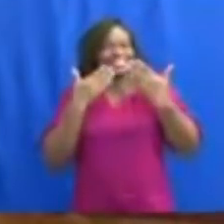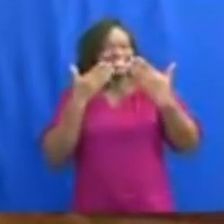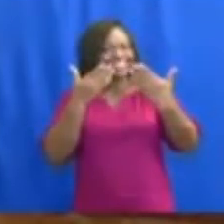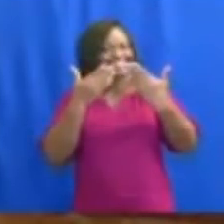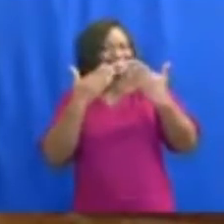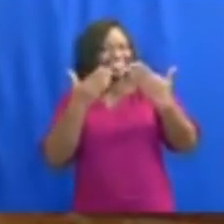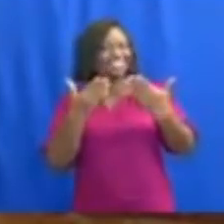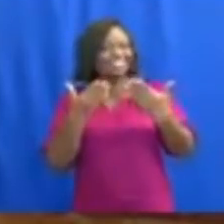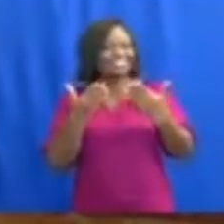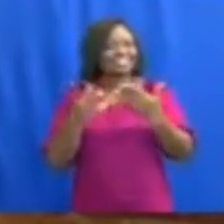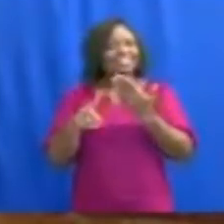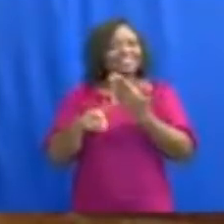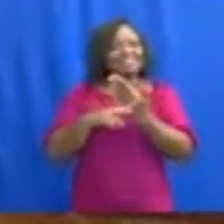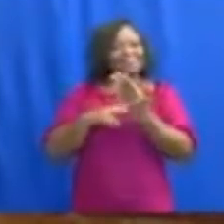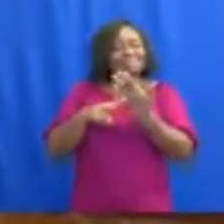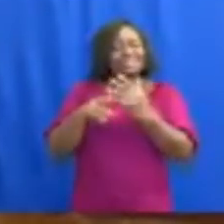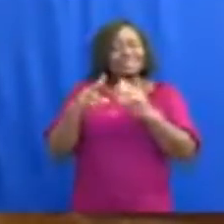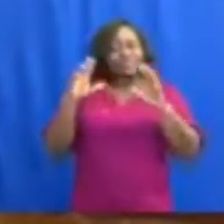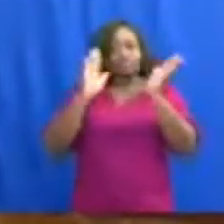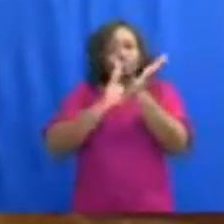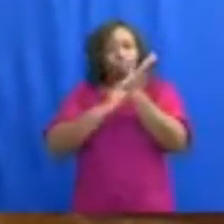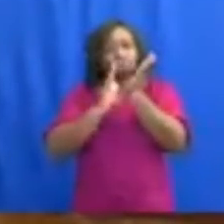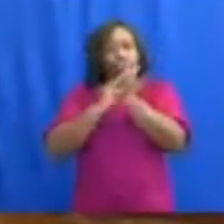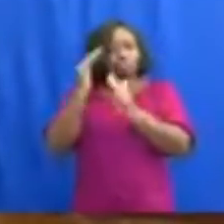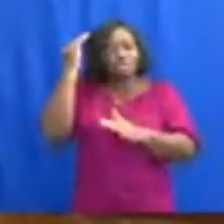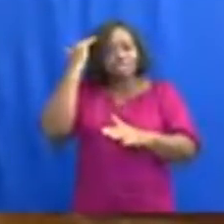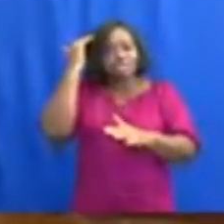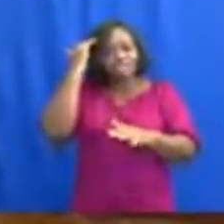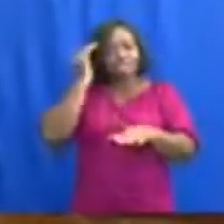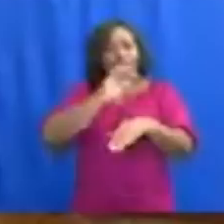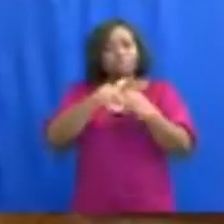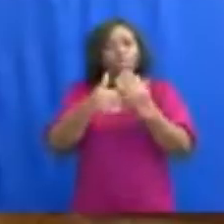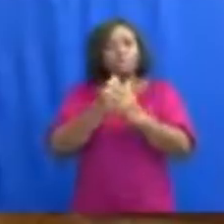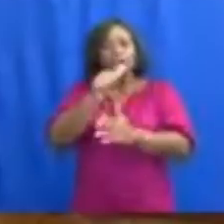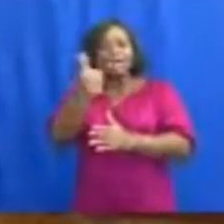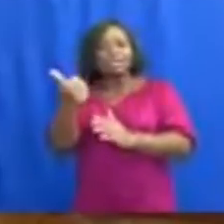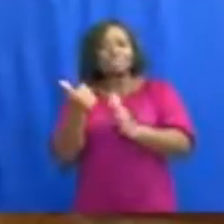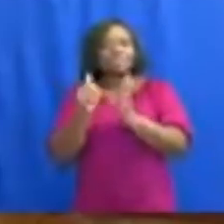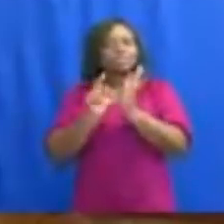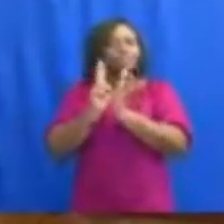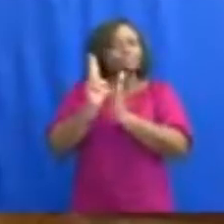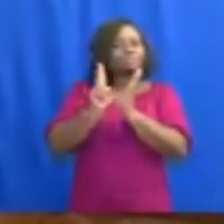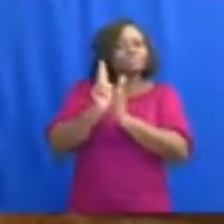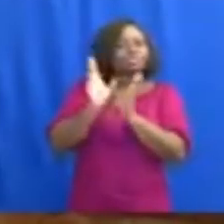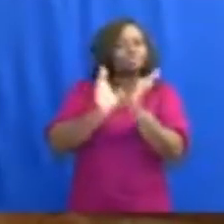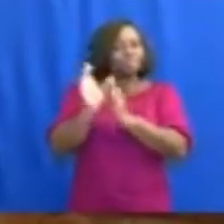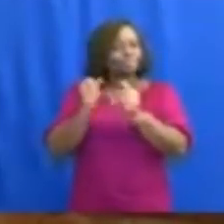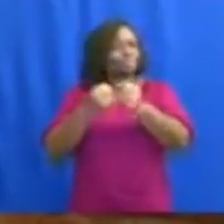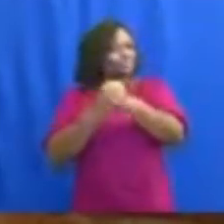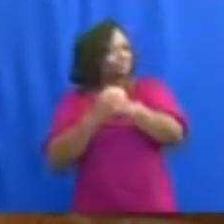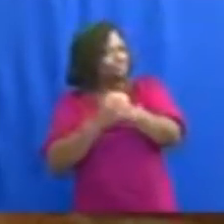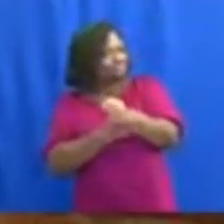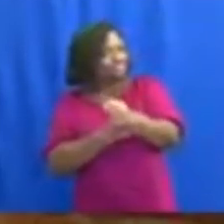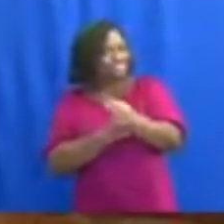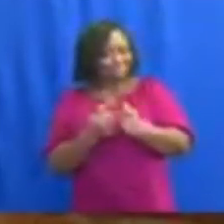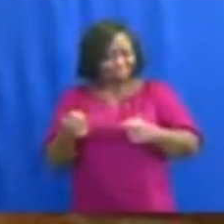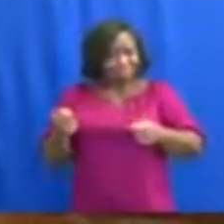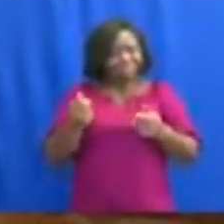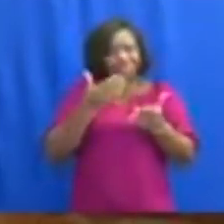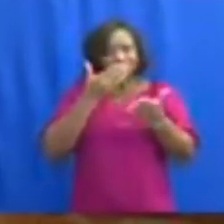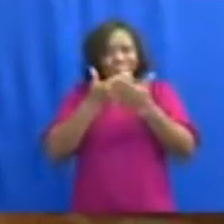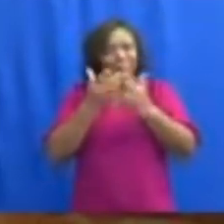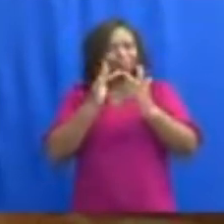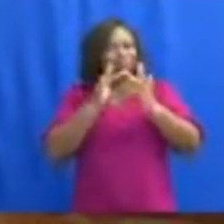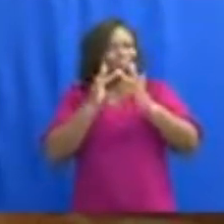the Vice Chancellors and other heads of our tertiary institutions for the support and cooperation